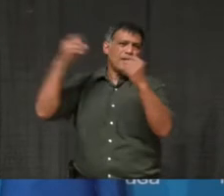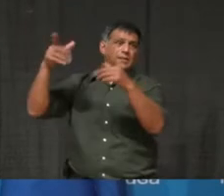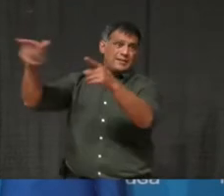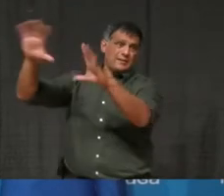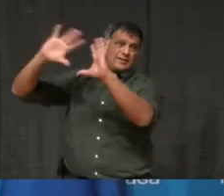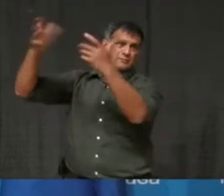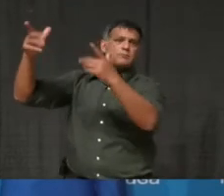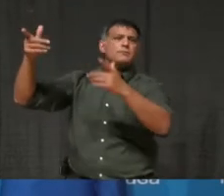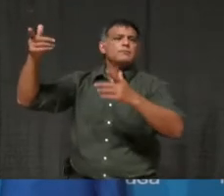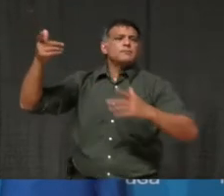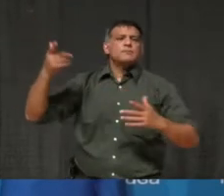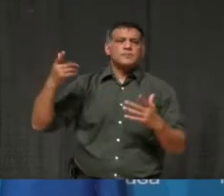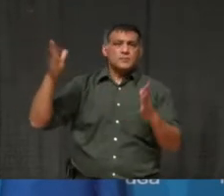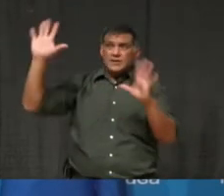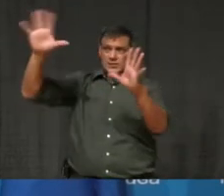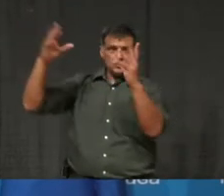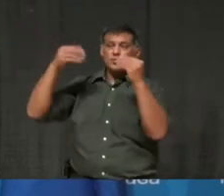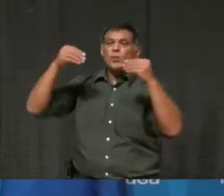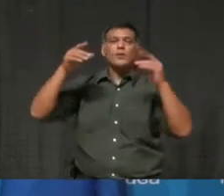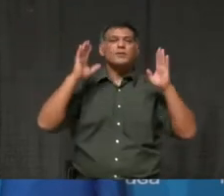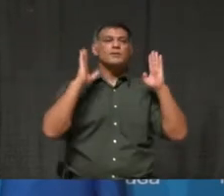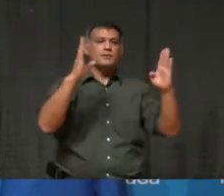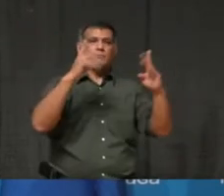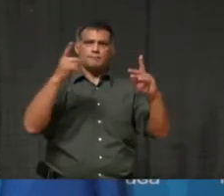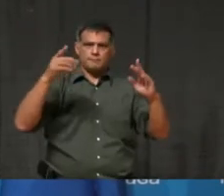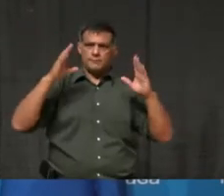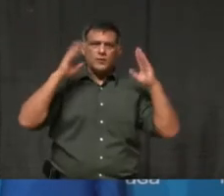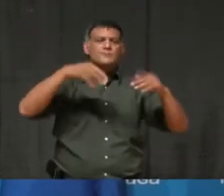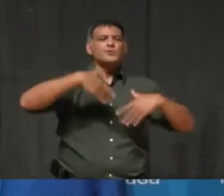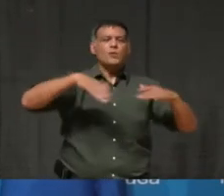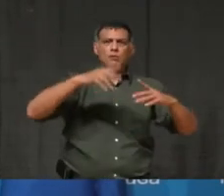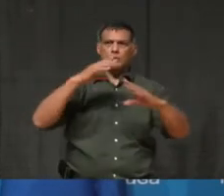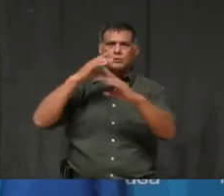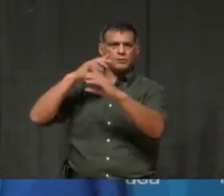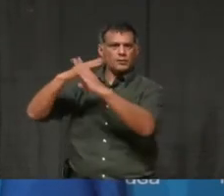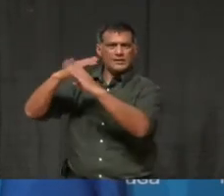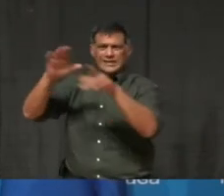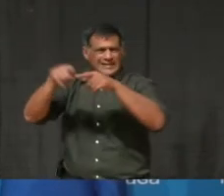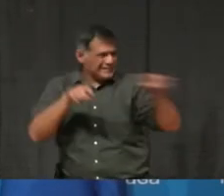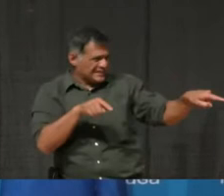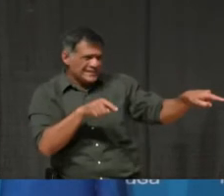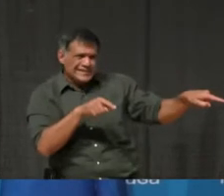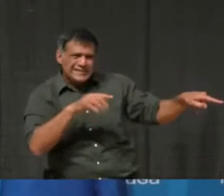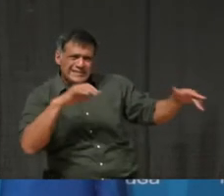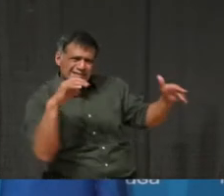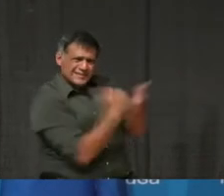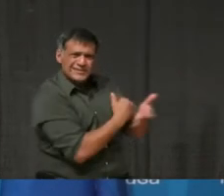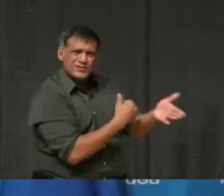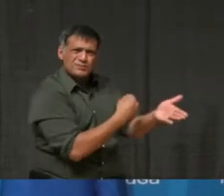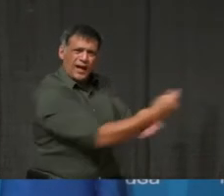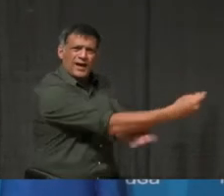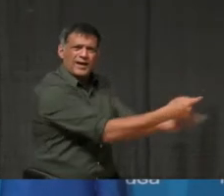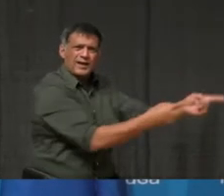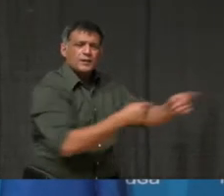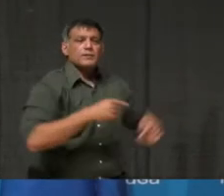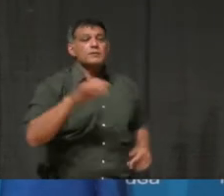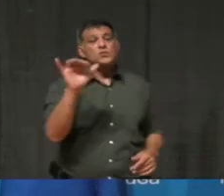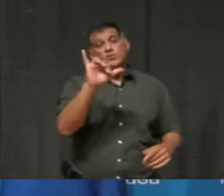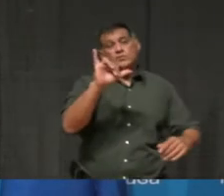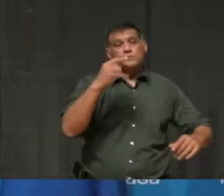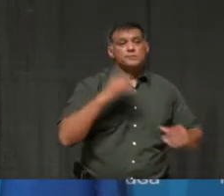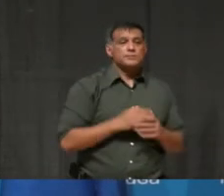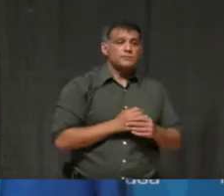be bringing this motion forward to the Region of Peel tomorrow or alternatively and asking Dr. Lowe to impose his Section 22,